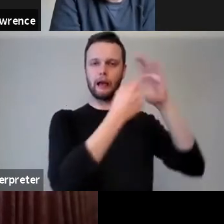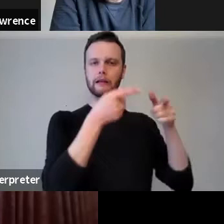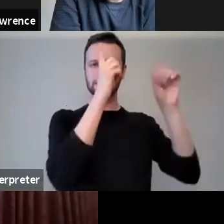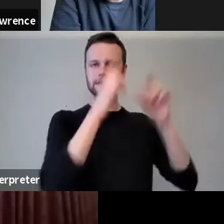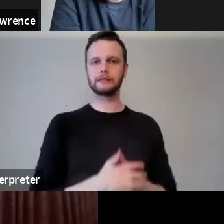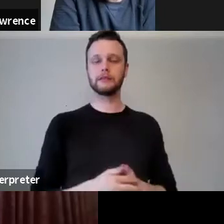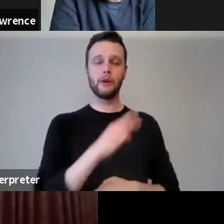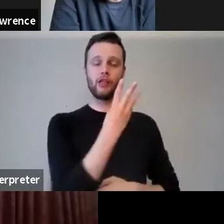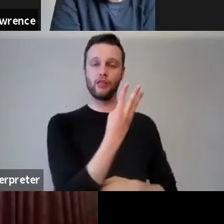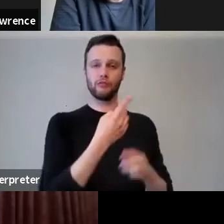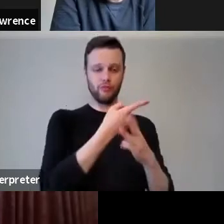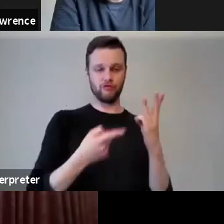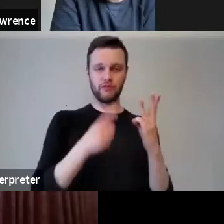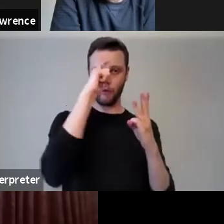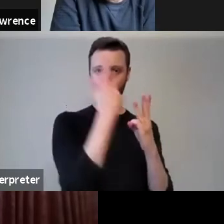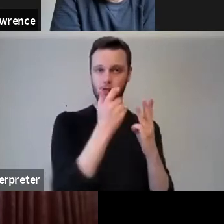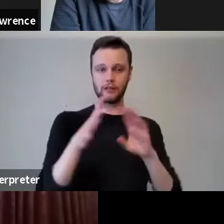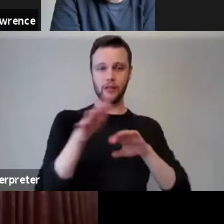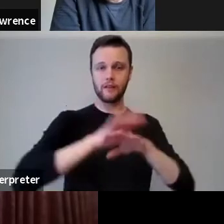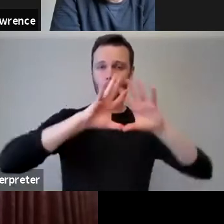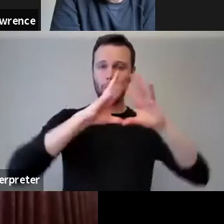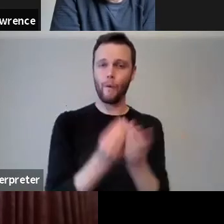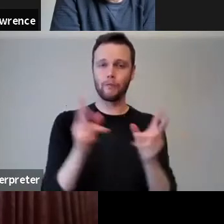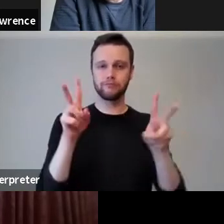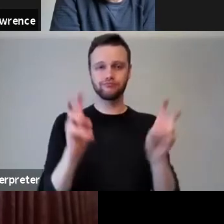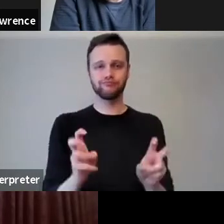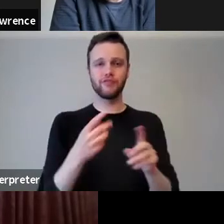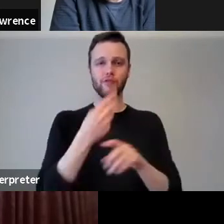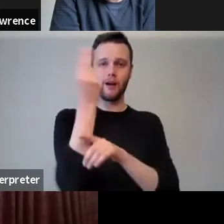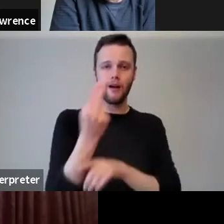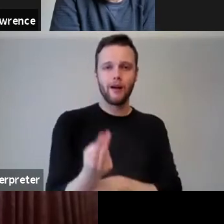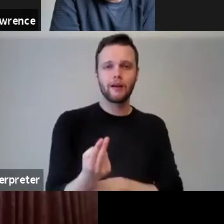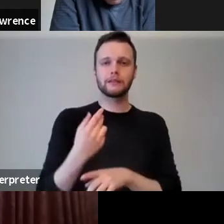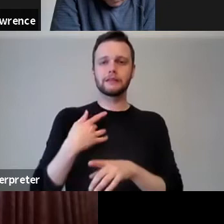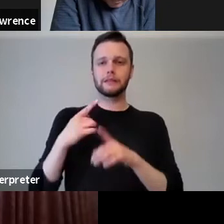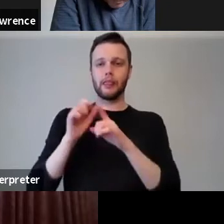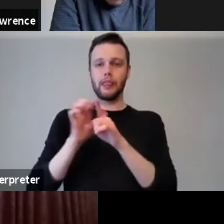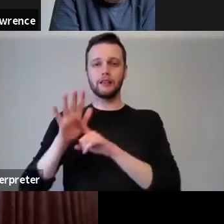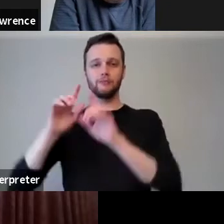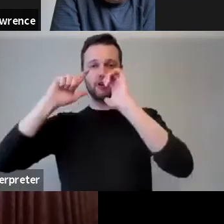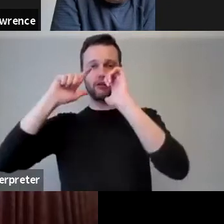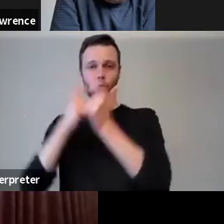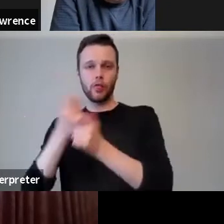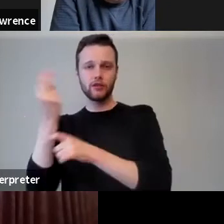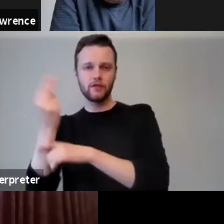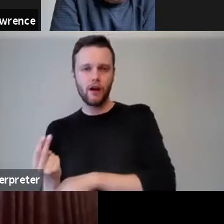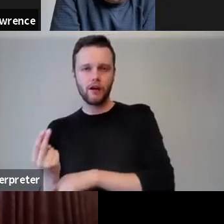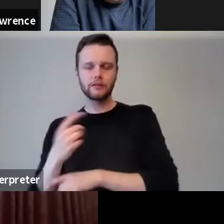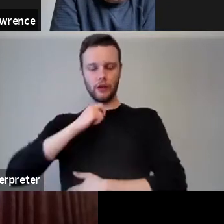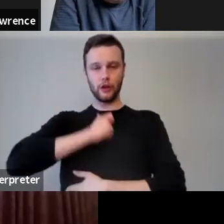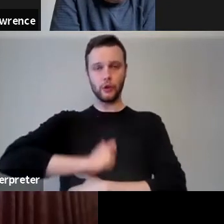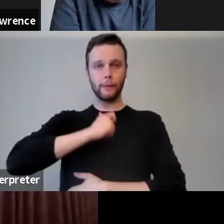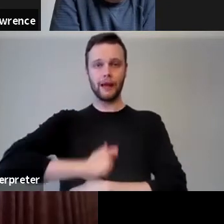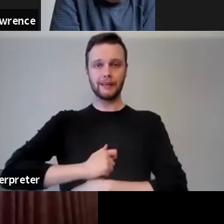university that covers all of the subject areas in the arts including the Edinburgh College of Arts, Humanities and all of our